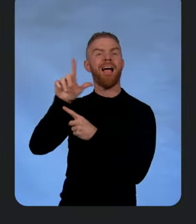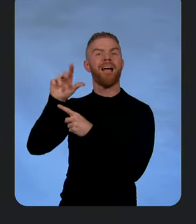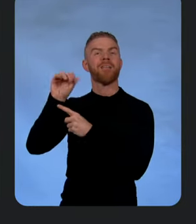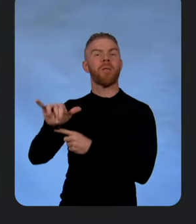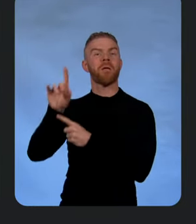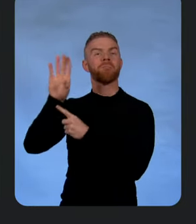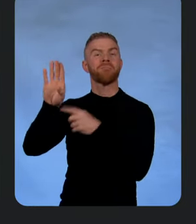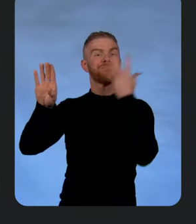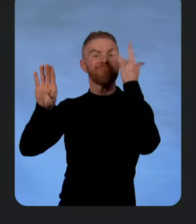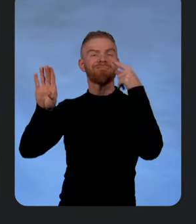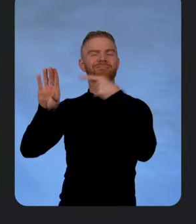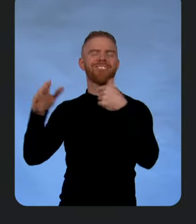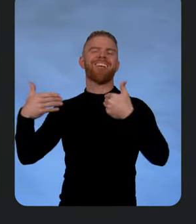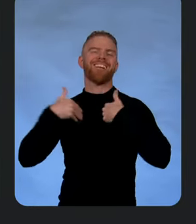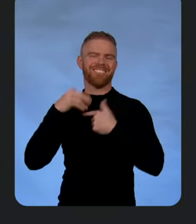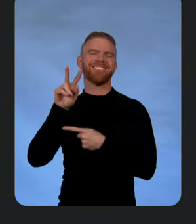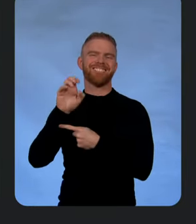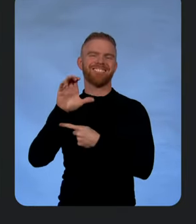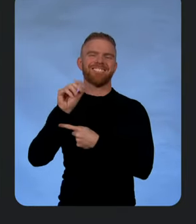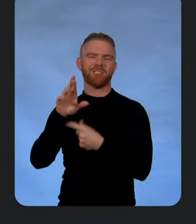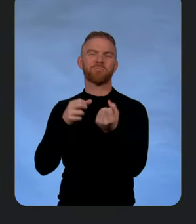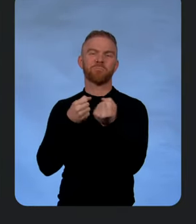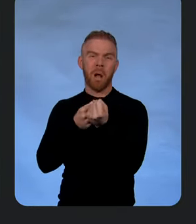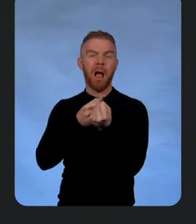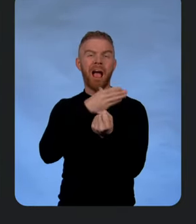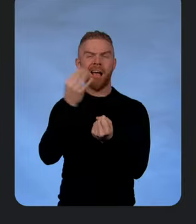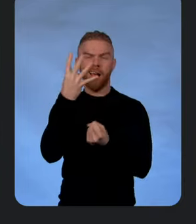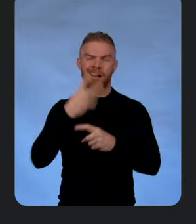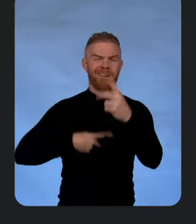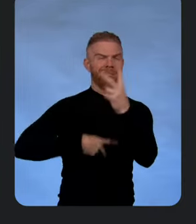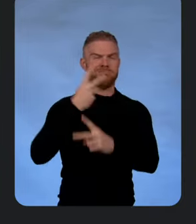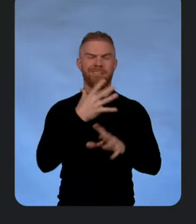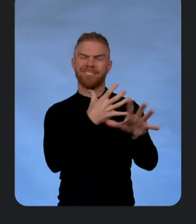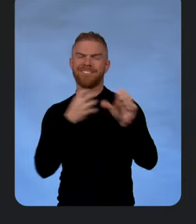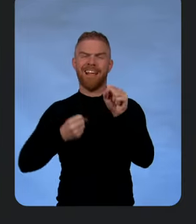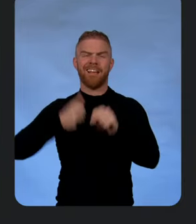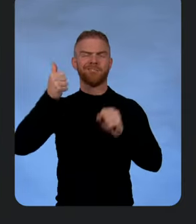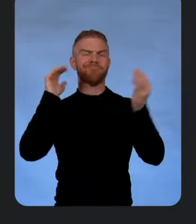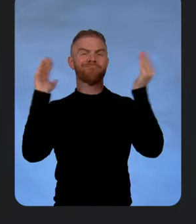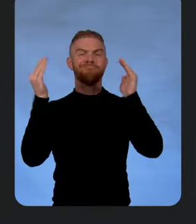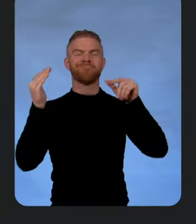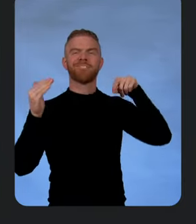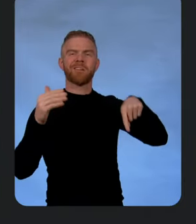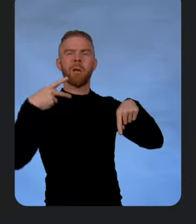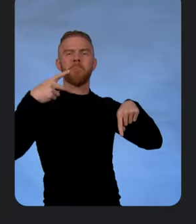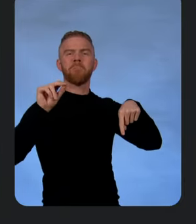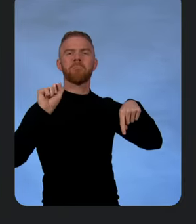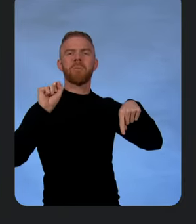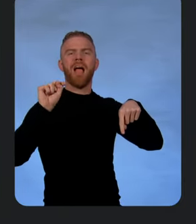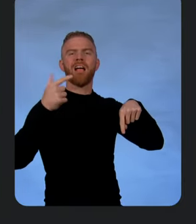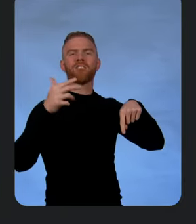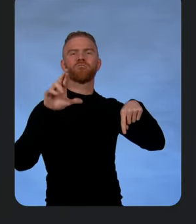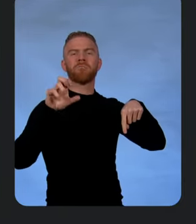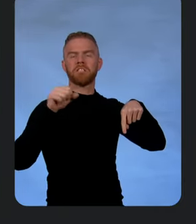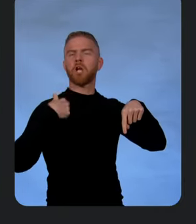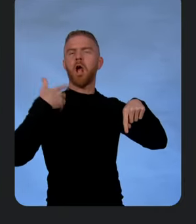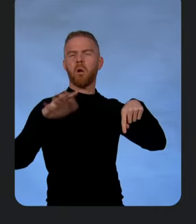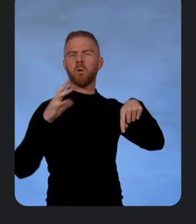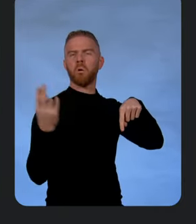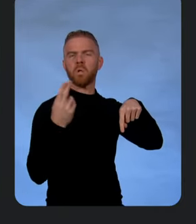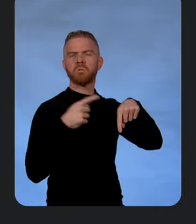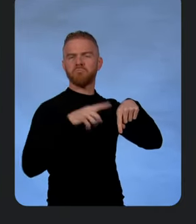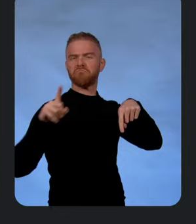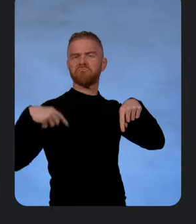AlloyDB because it has vector support, it's four times faster than regular Postgres in transactional workloads, and